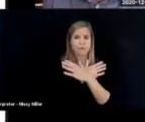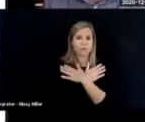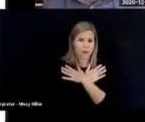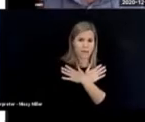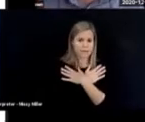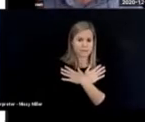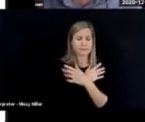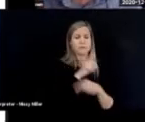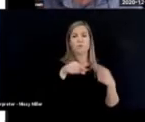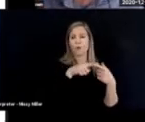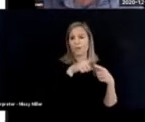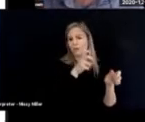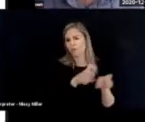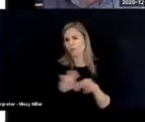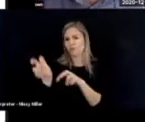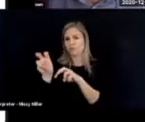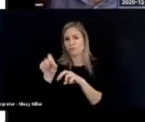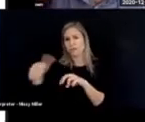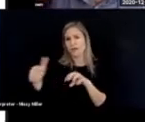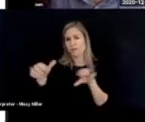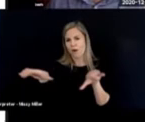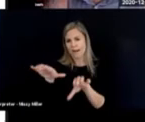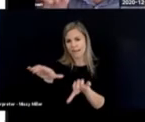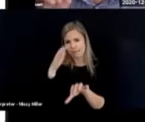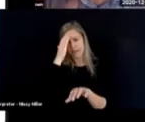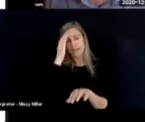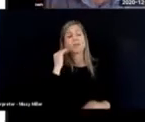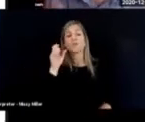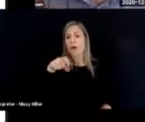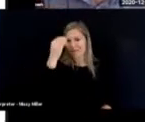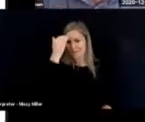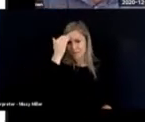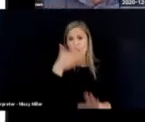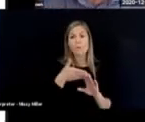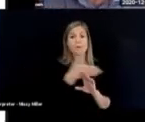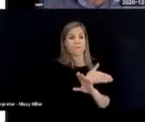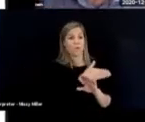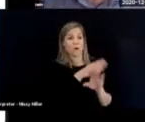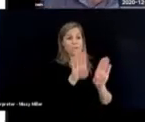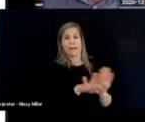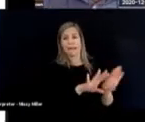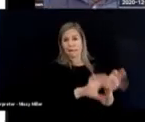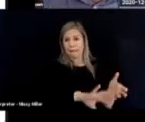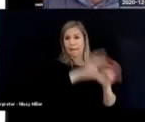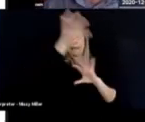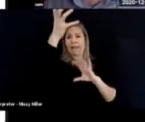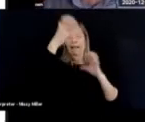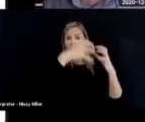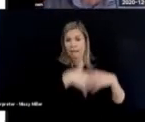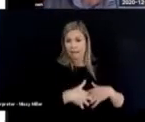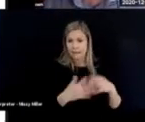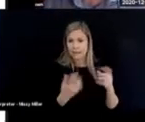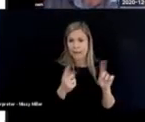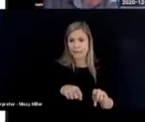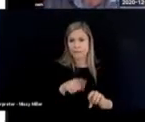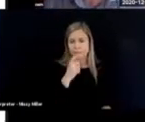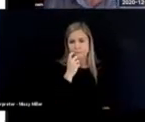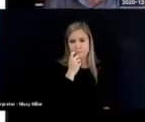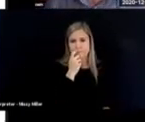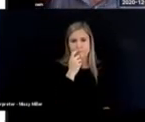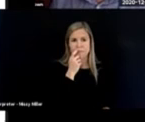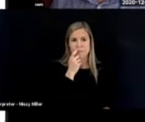rest, when to change activity. And you know it before there's a meltdown or complete